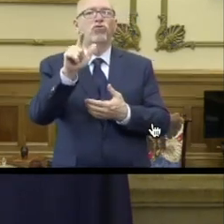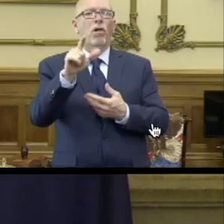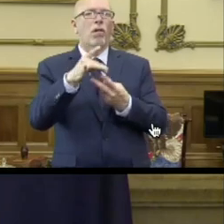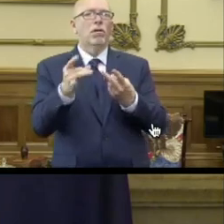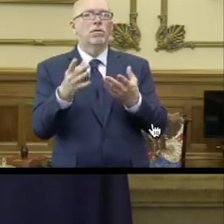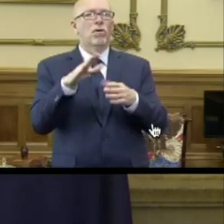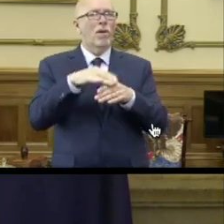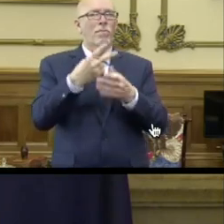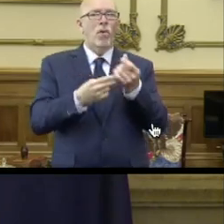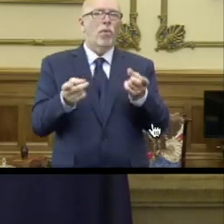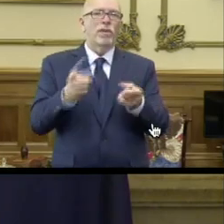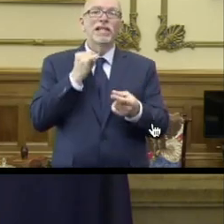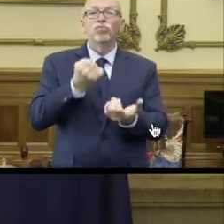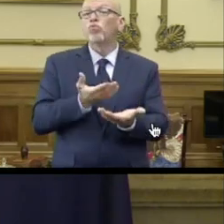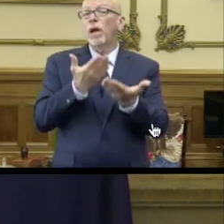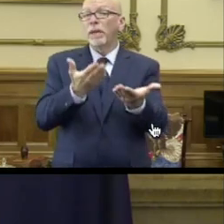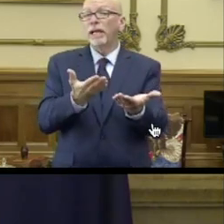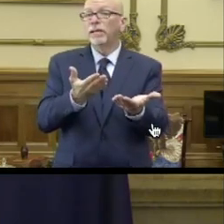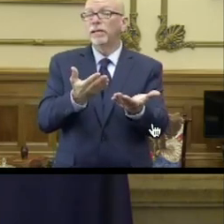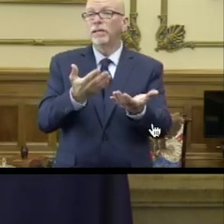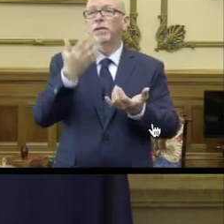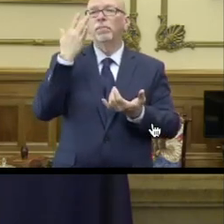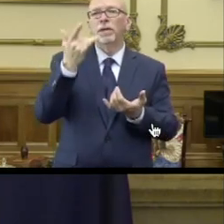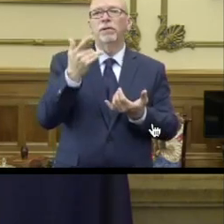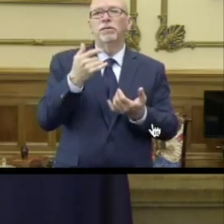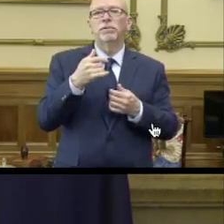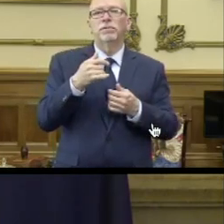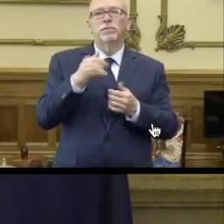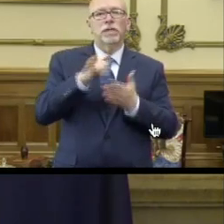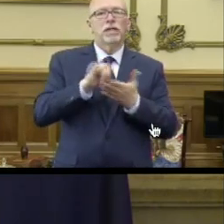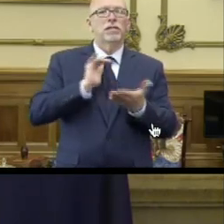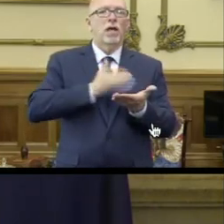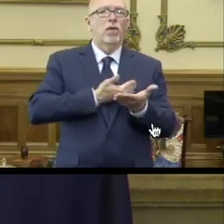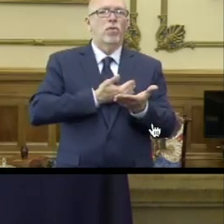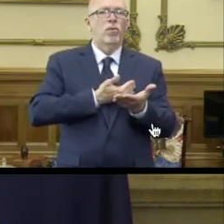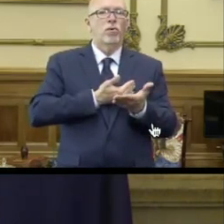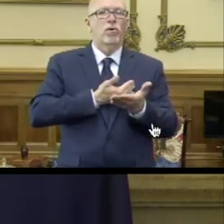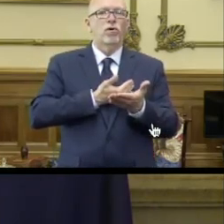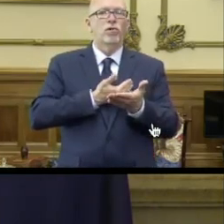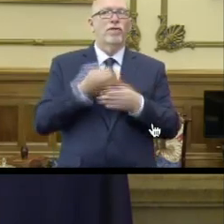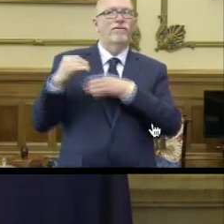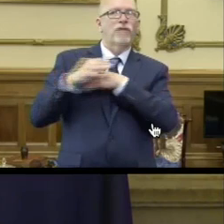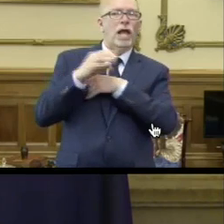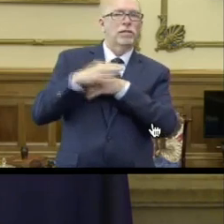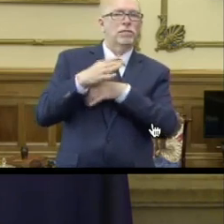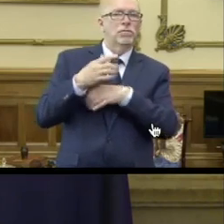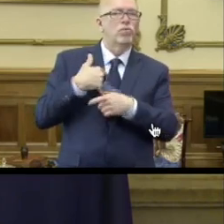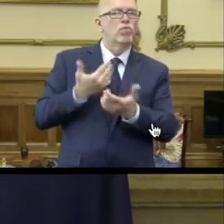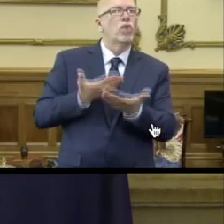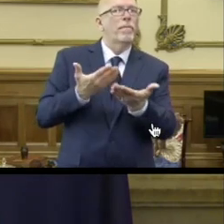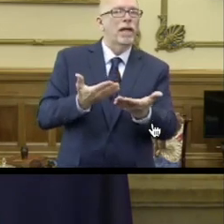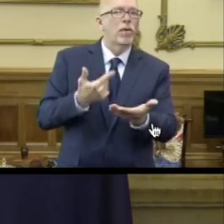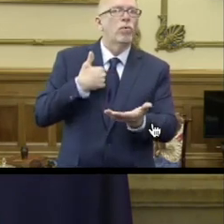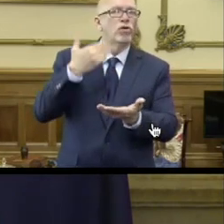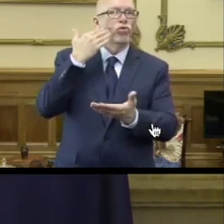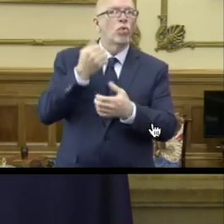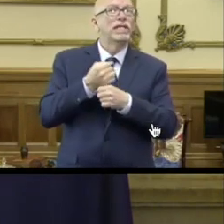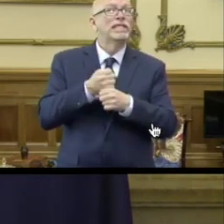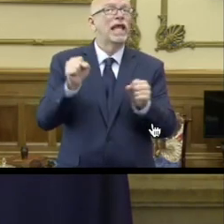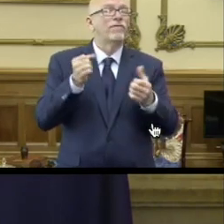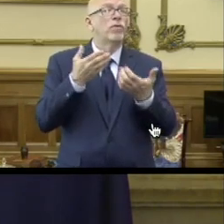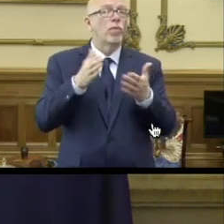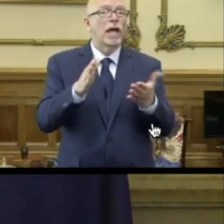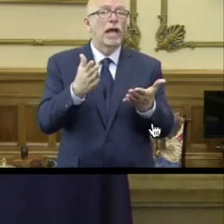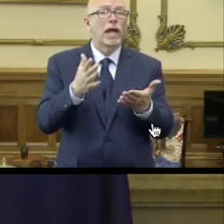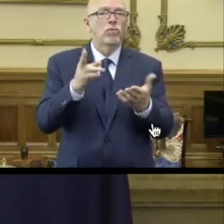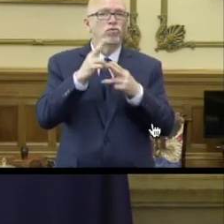It is recommended because that is our counsel, that is our advice. We know that that's the safest route to